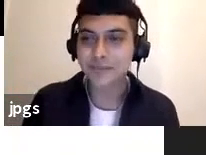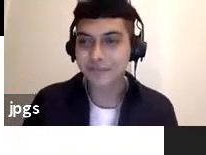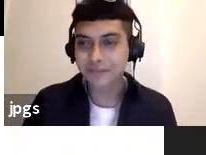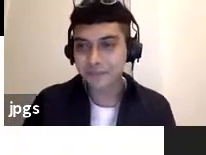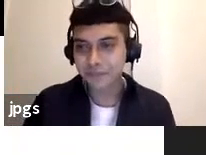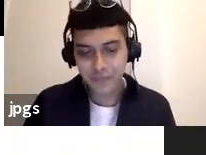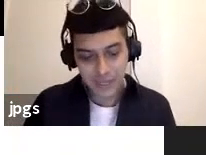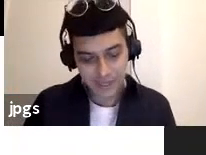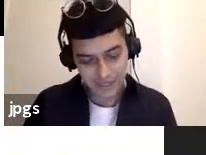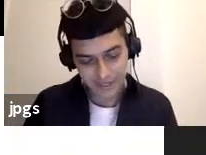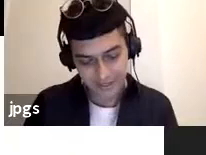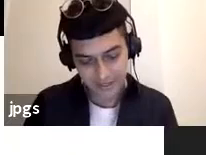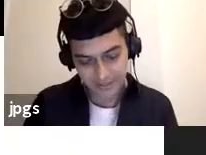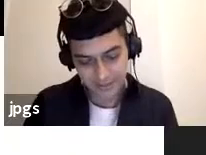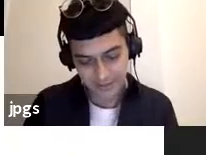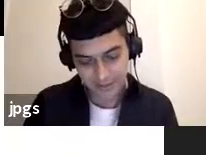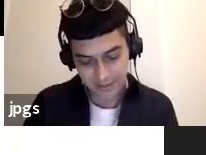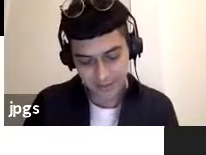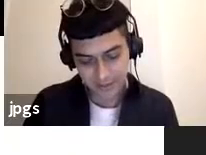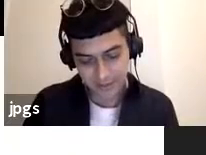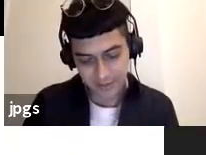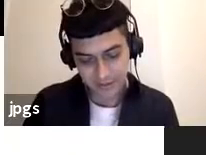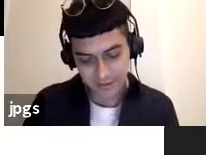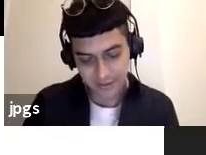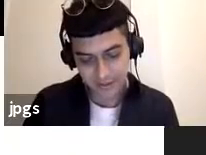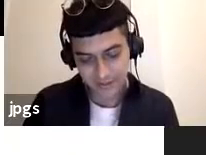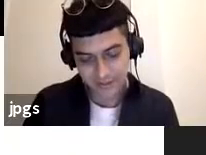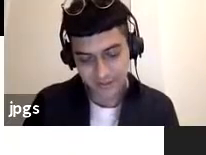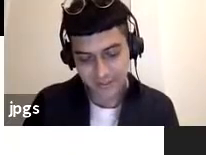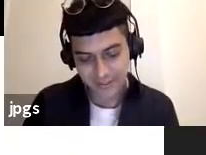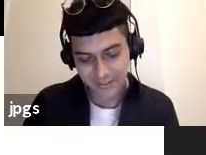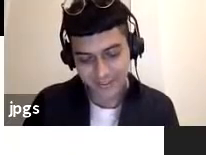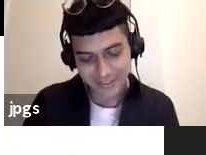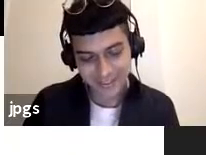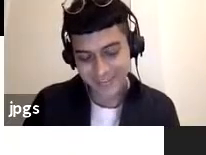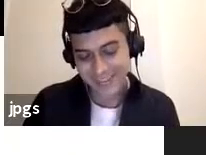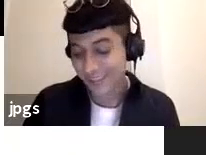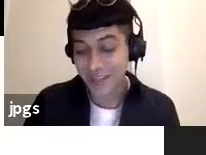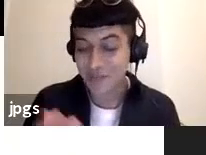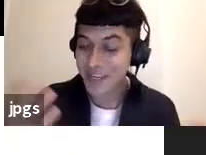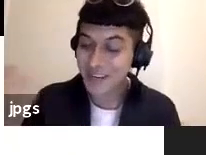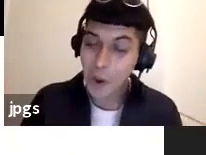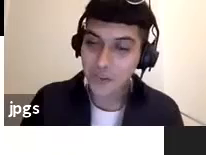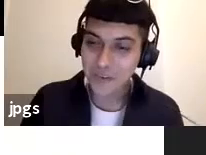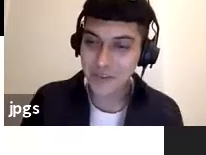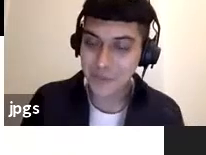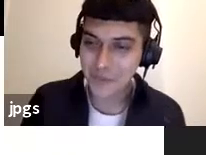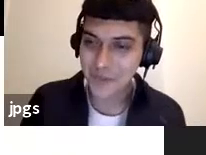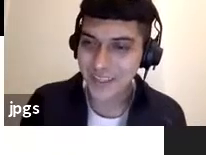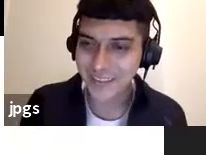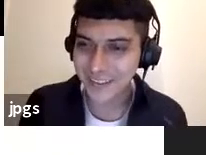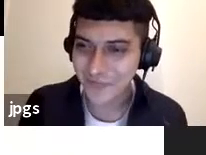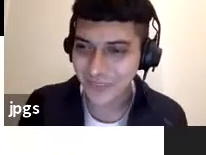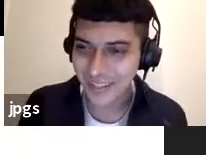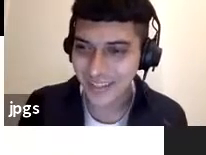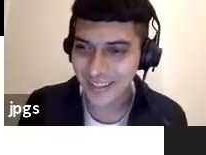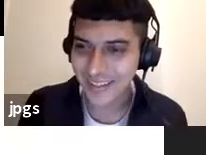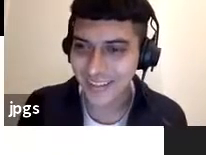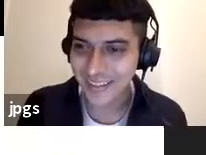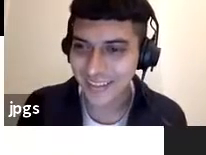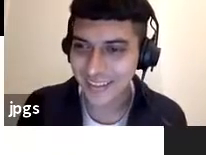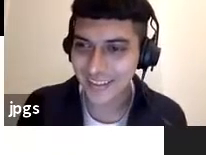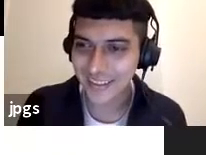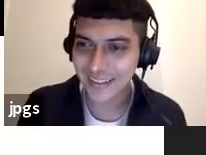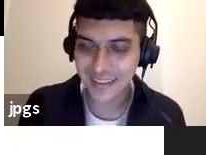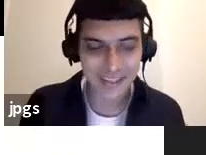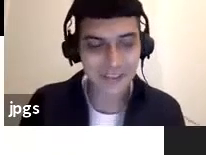with uh like with with a big amount of the population no uh